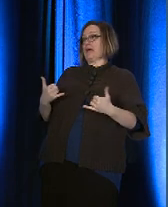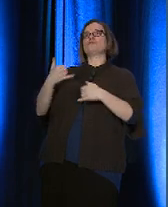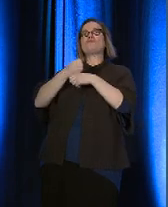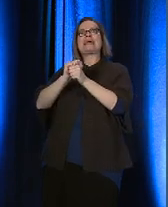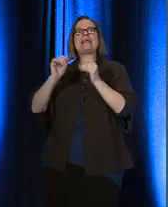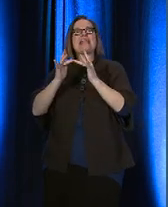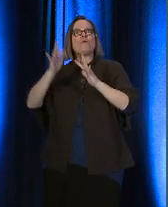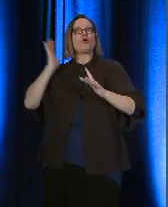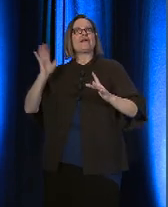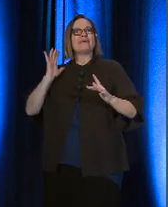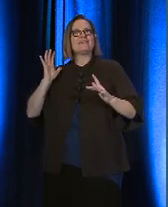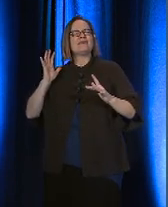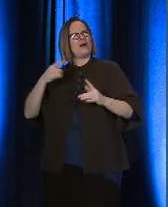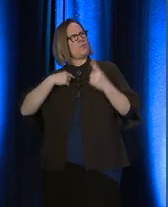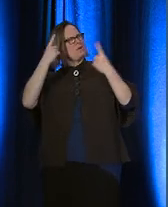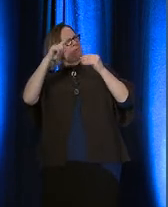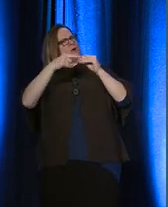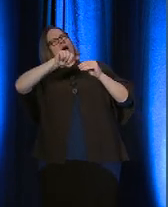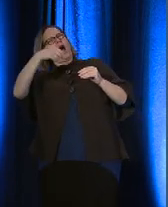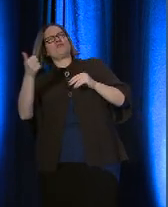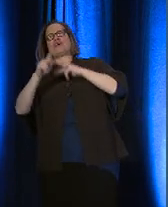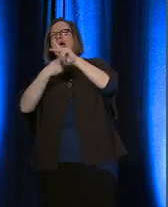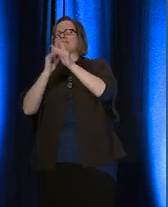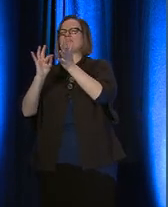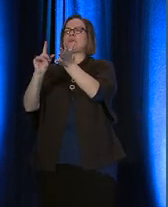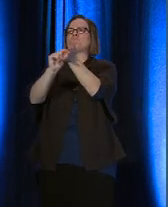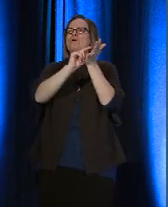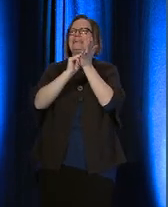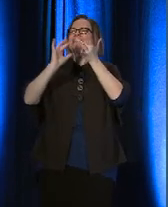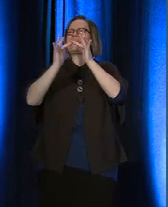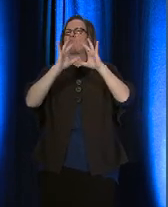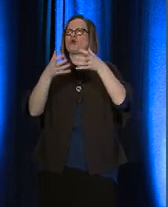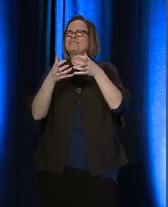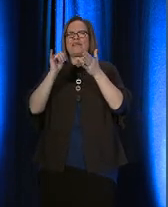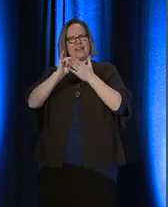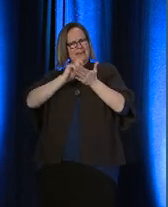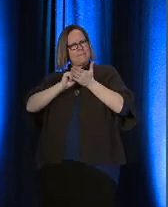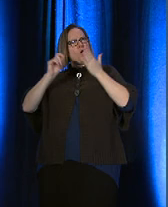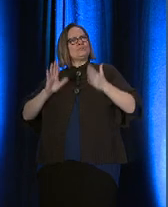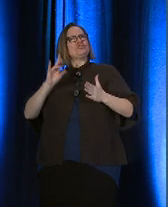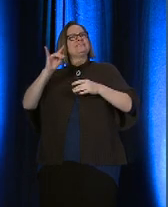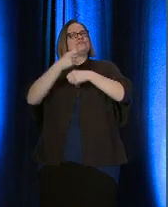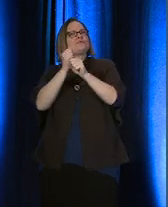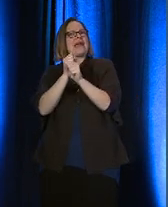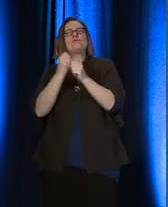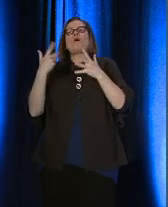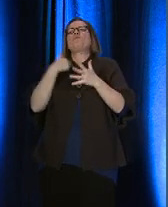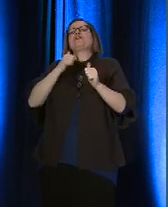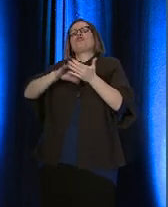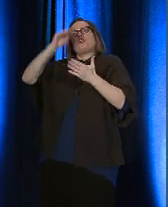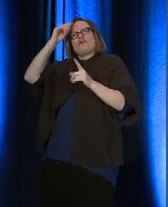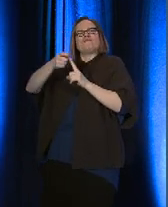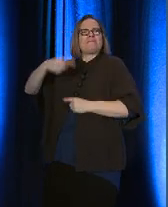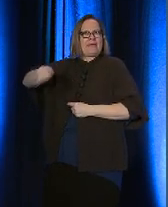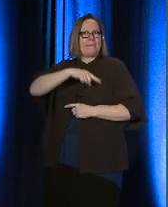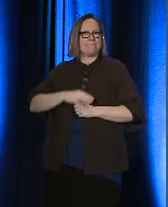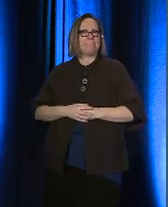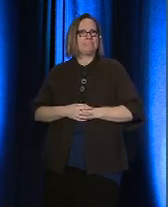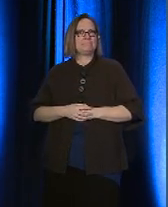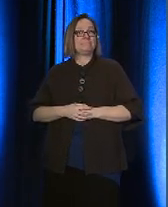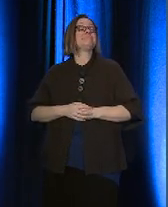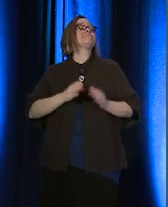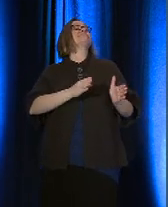wonder about other print networks that composers have created, about what we might learn from them. About composing.